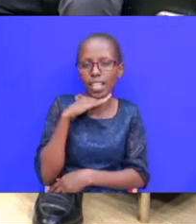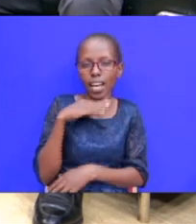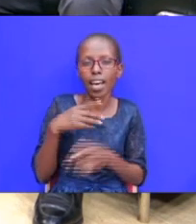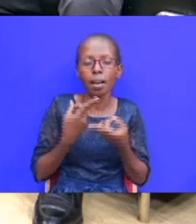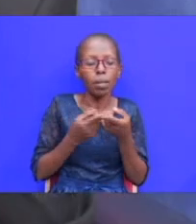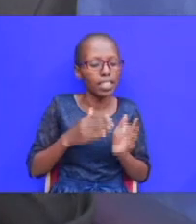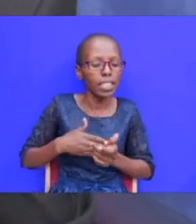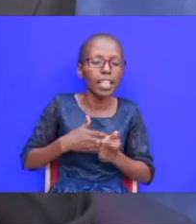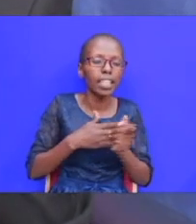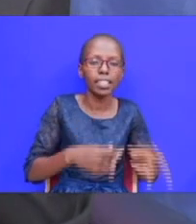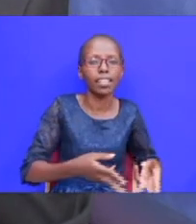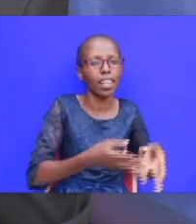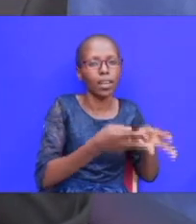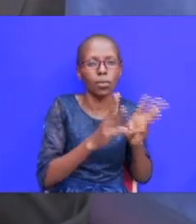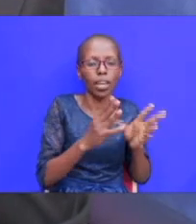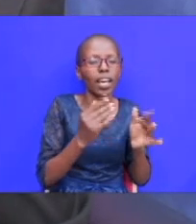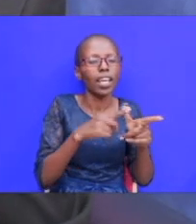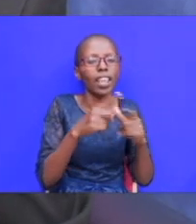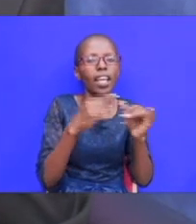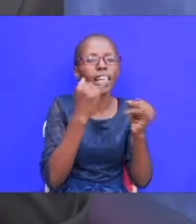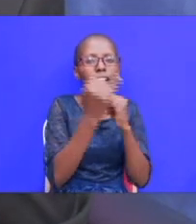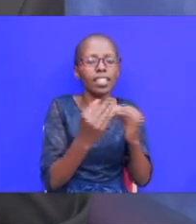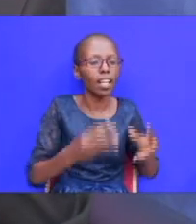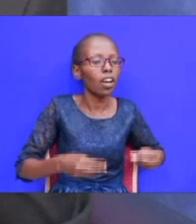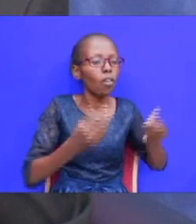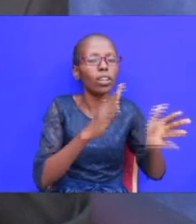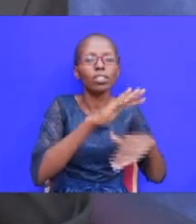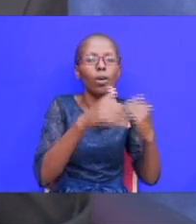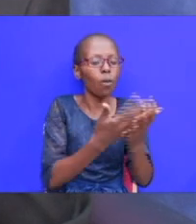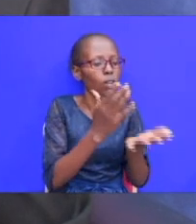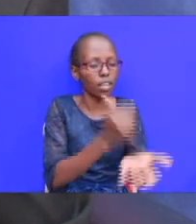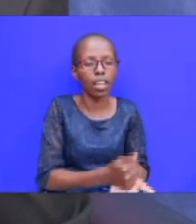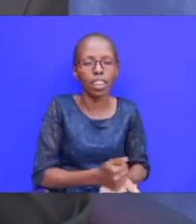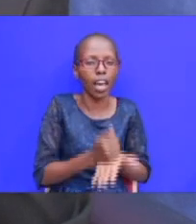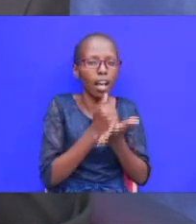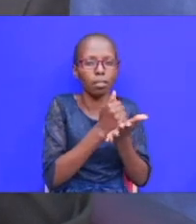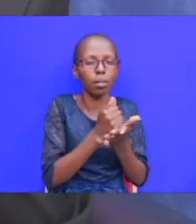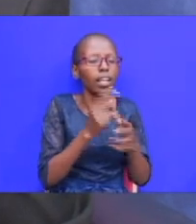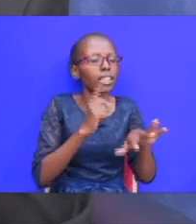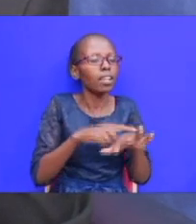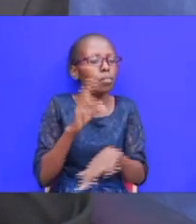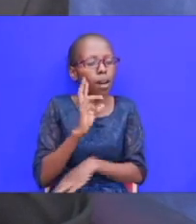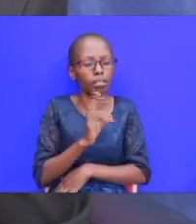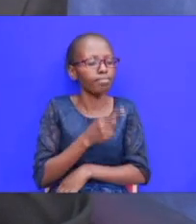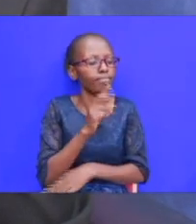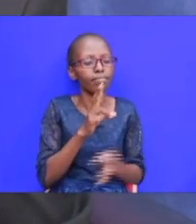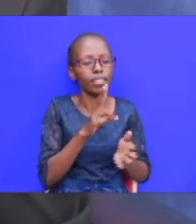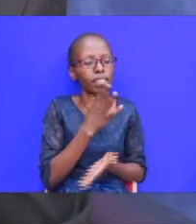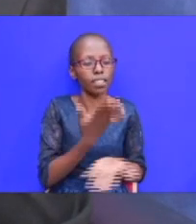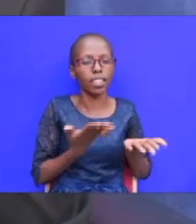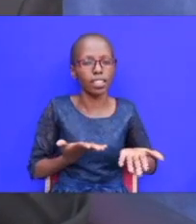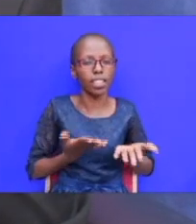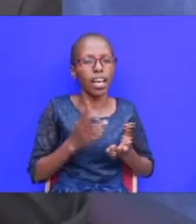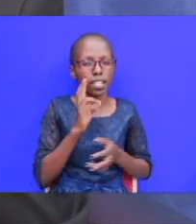leads the way then lastly he offers all the assistance that is what that's it so when i looked at this i just looked